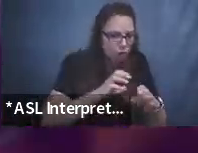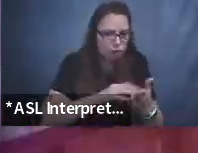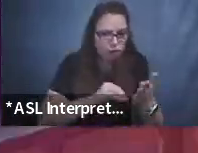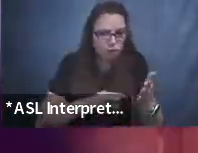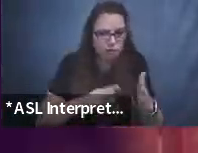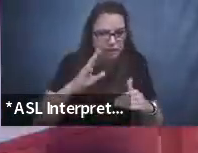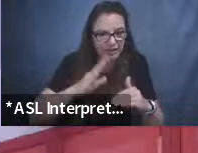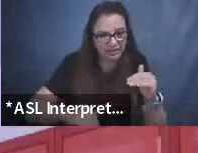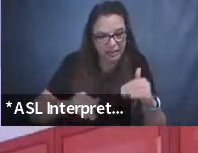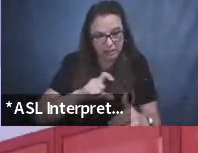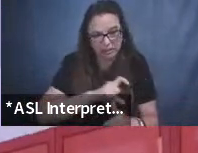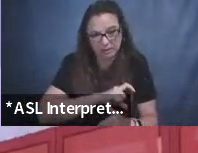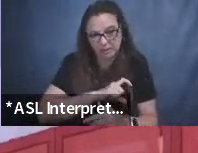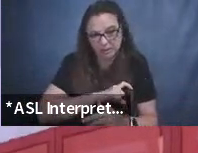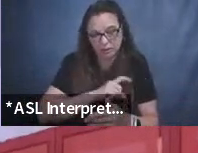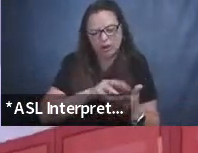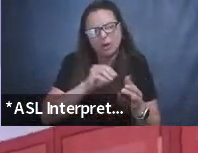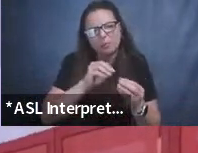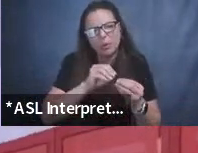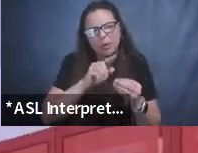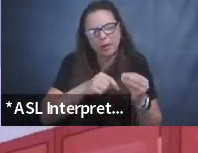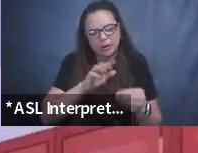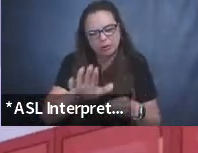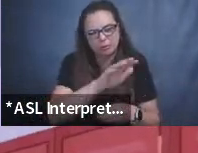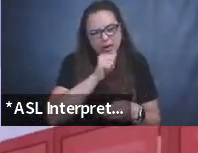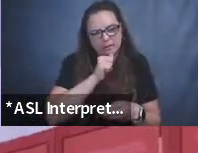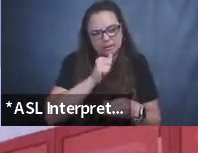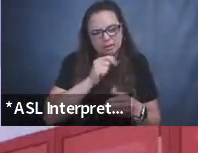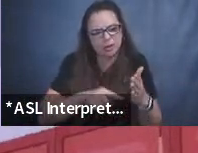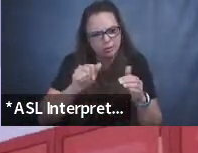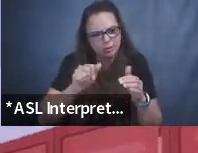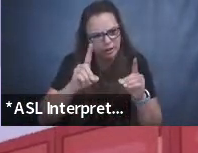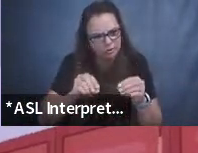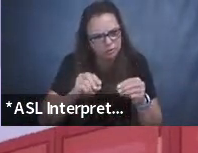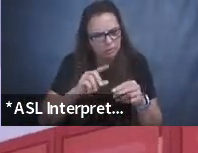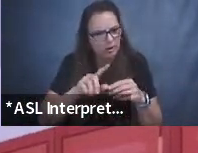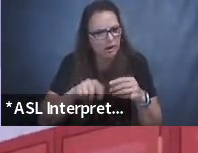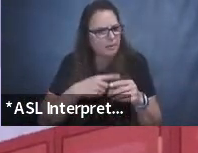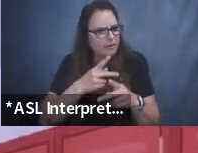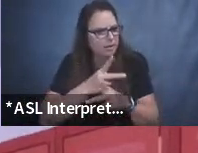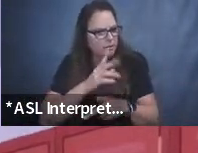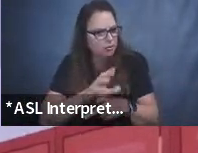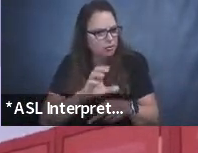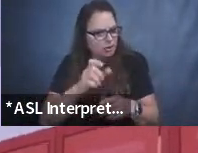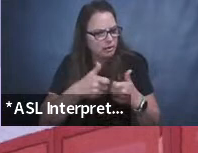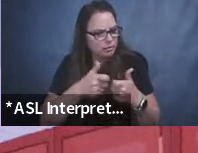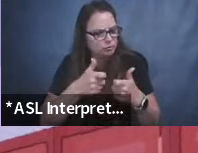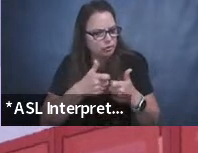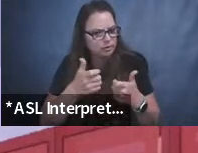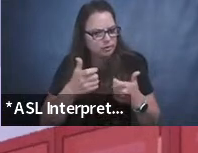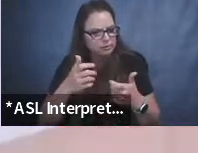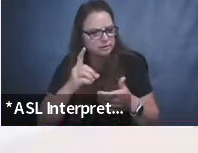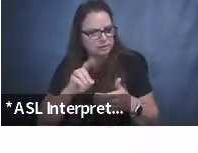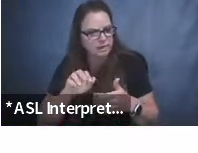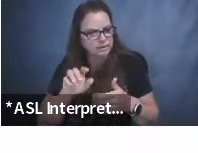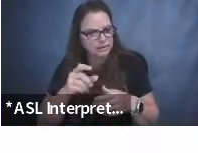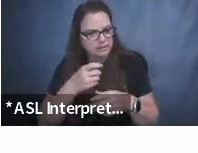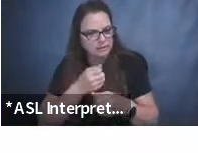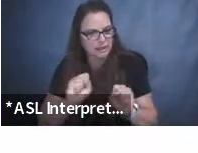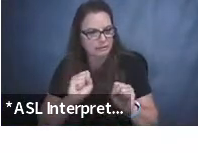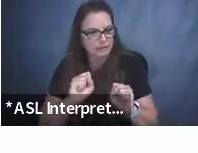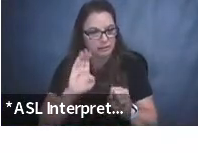Learn more about your privacy and what you can do to keep your electronic devices safe at bccla.org